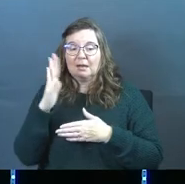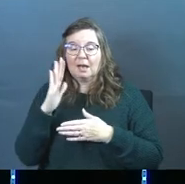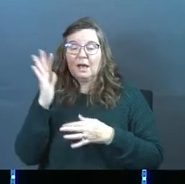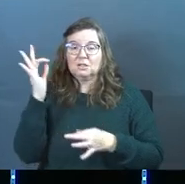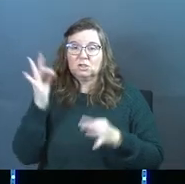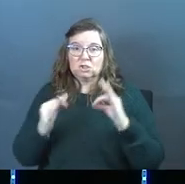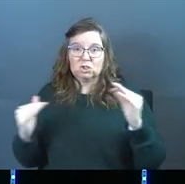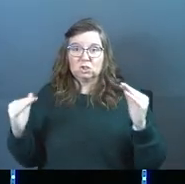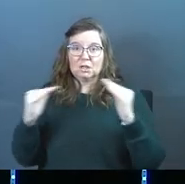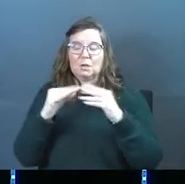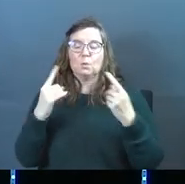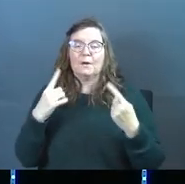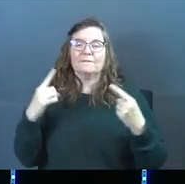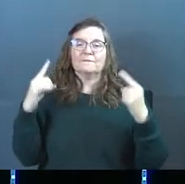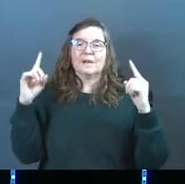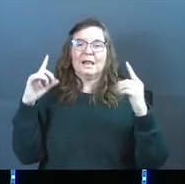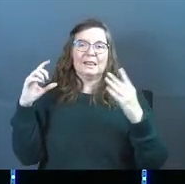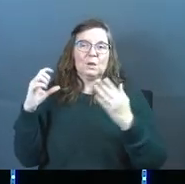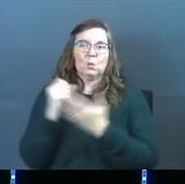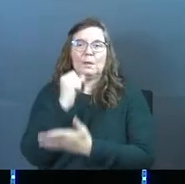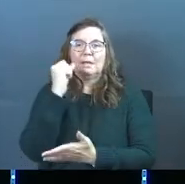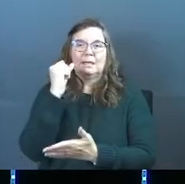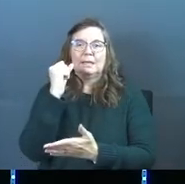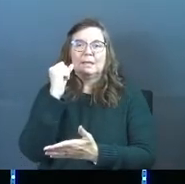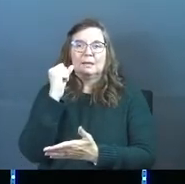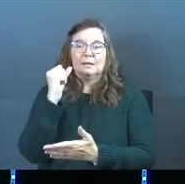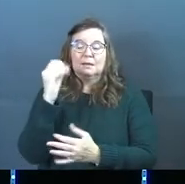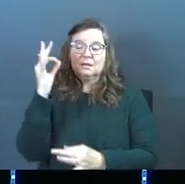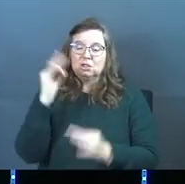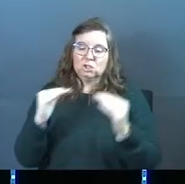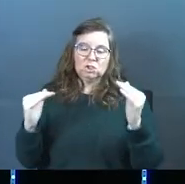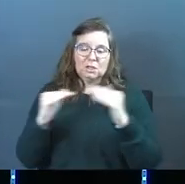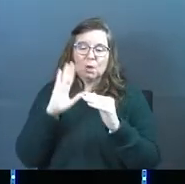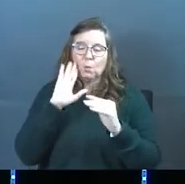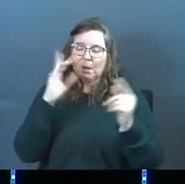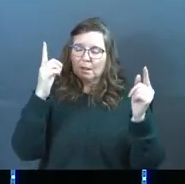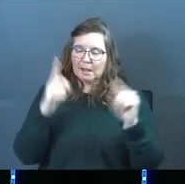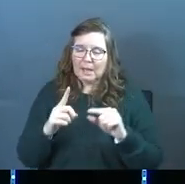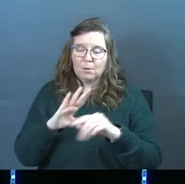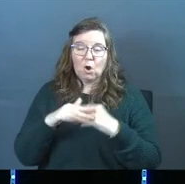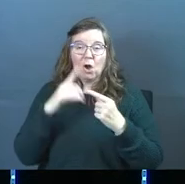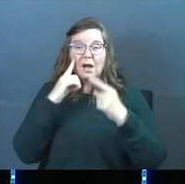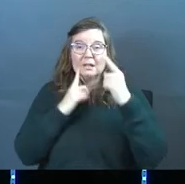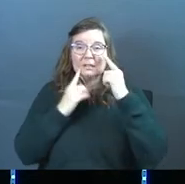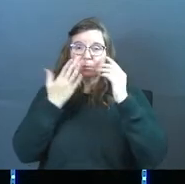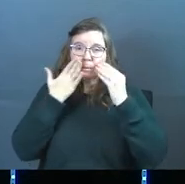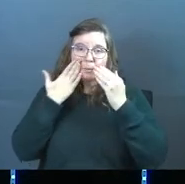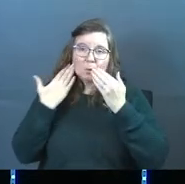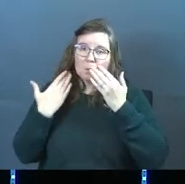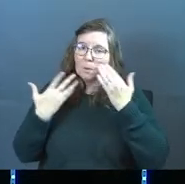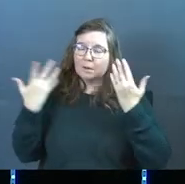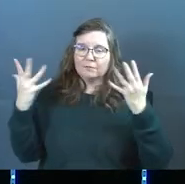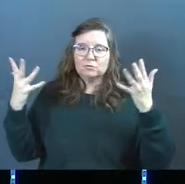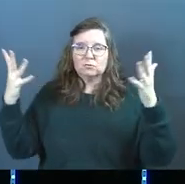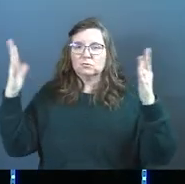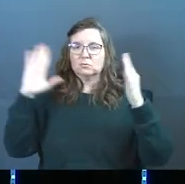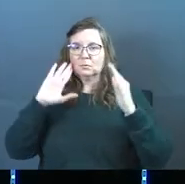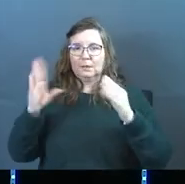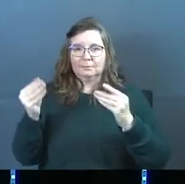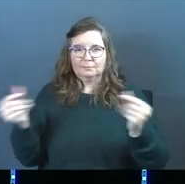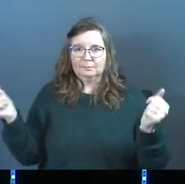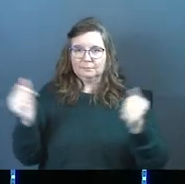God's justice will finally win out. Justice will be done. All tears will be wiped from your eyes.